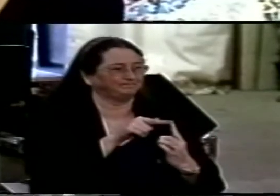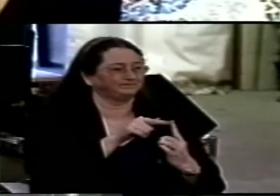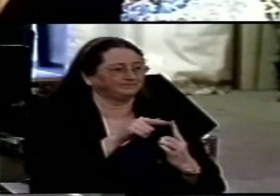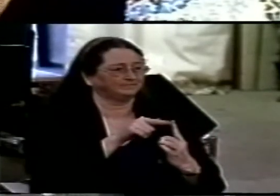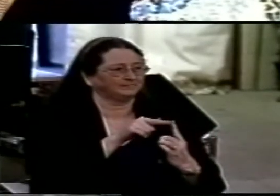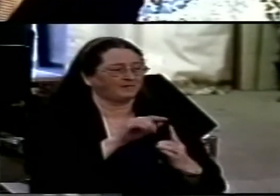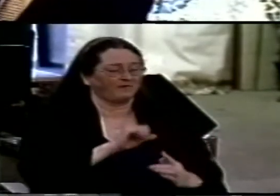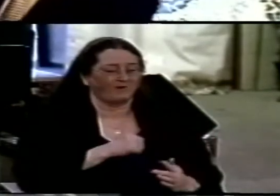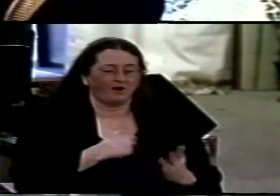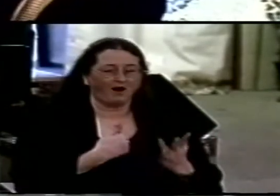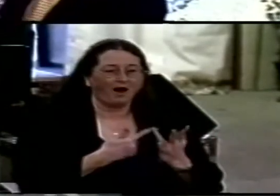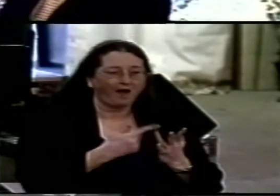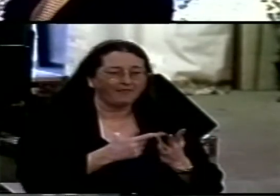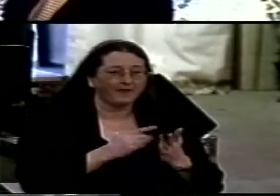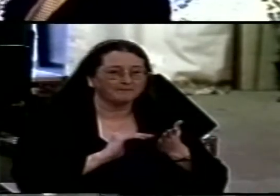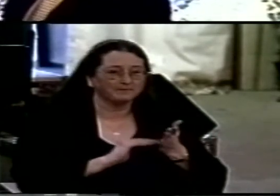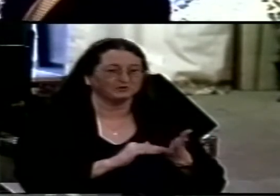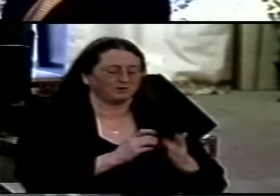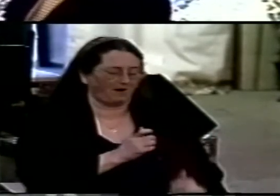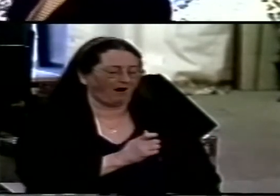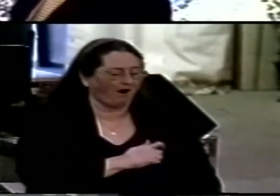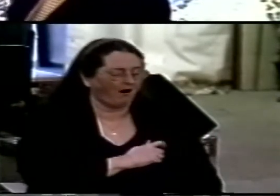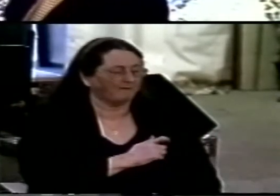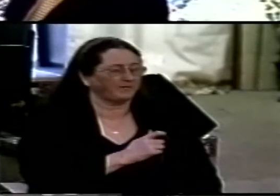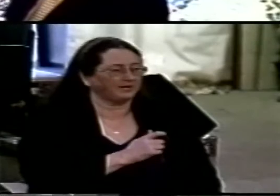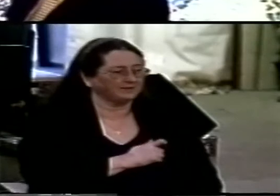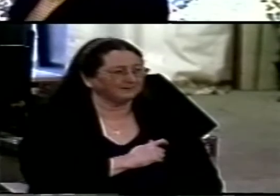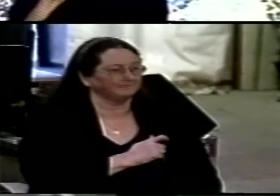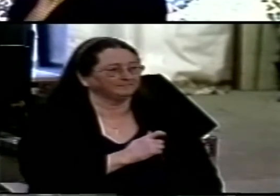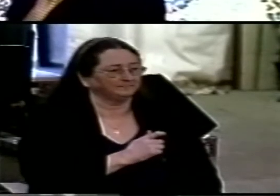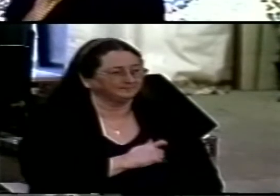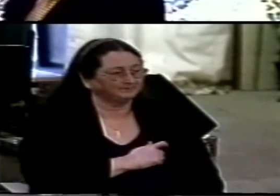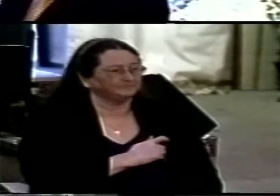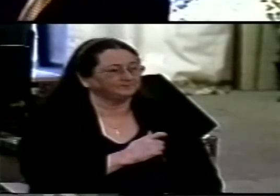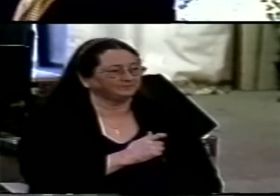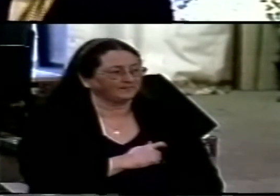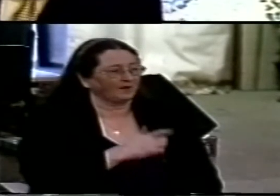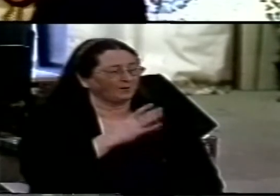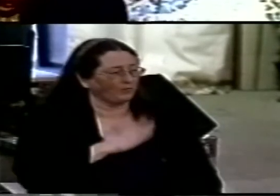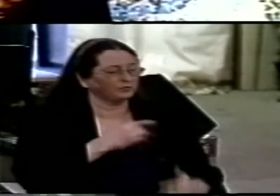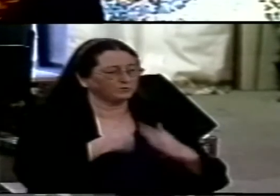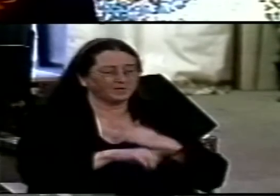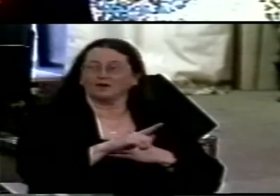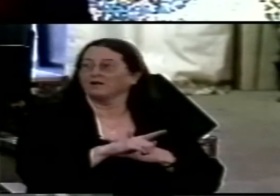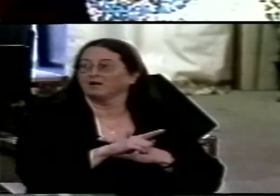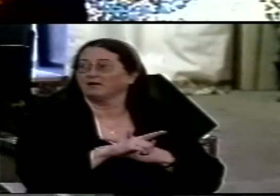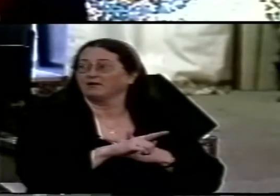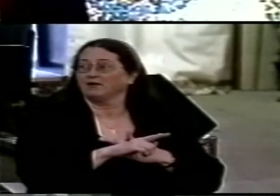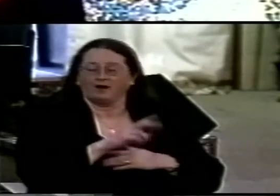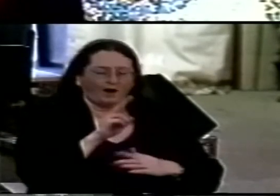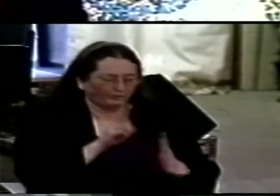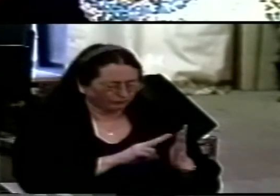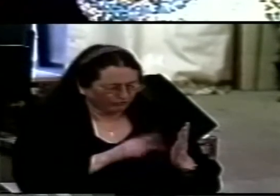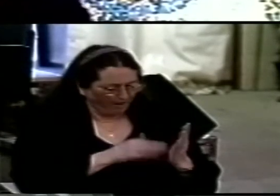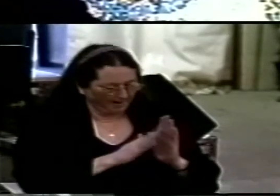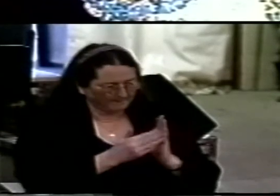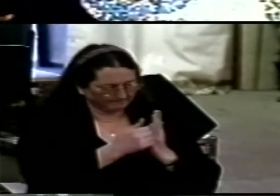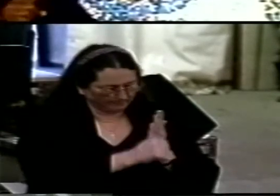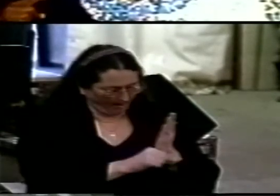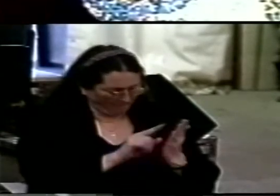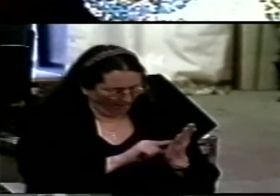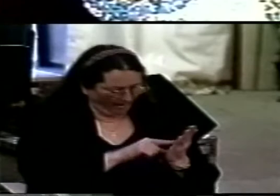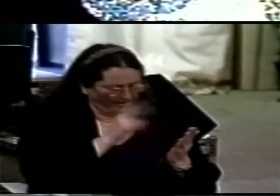mission and this is the heartbeat I would want to send you away with I didn't notice this I had read this text again and again and again